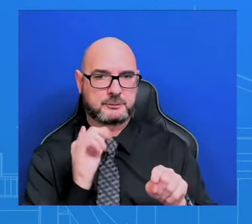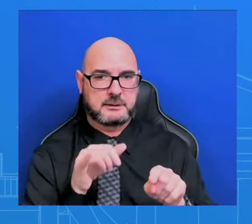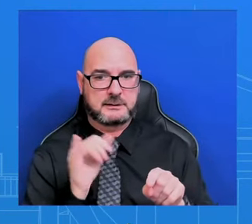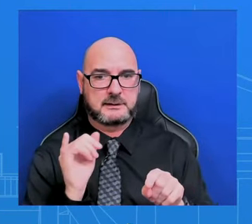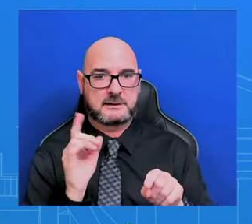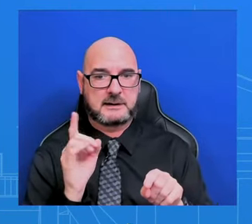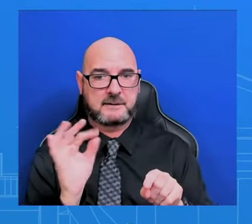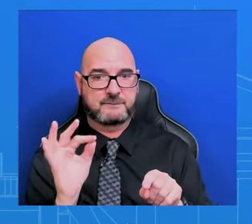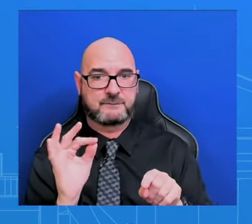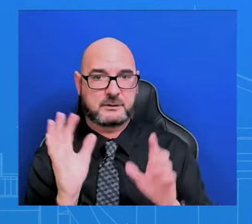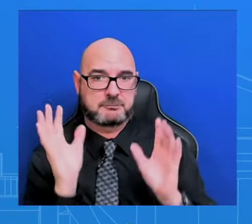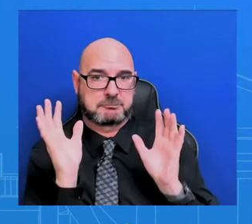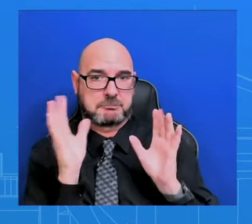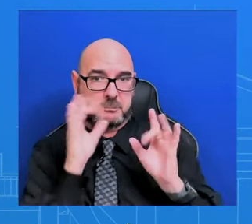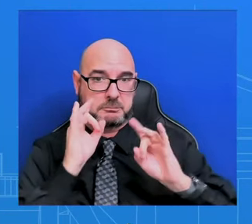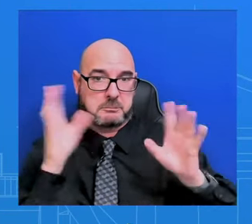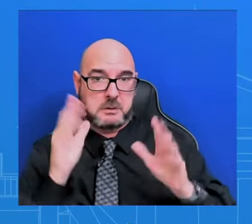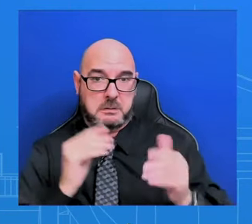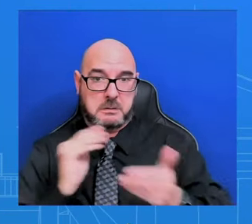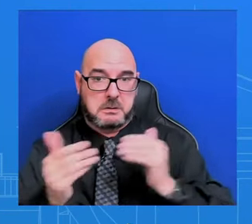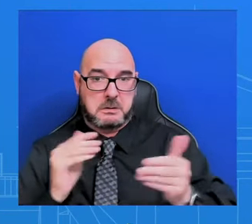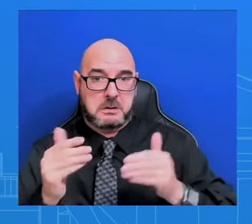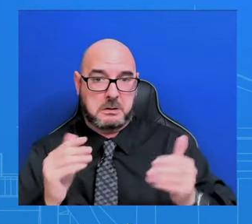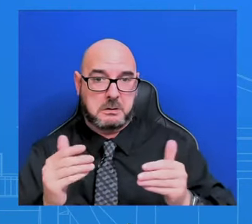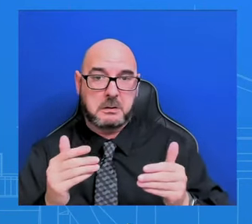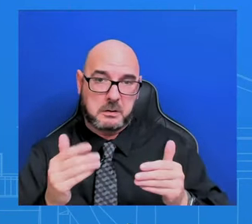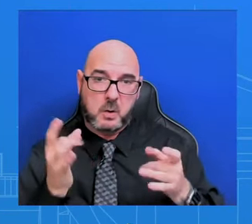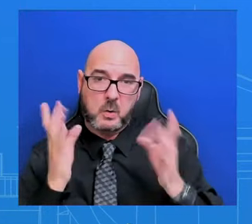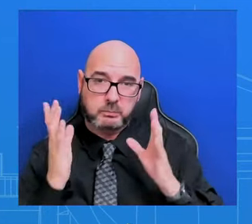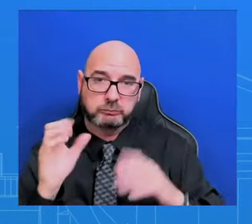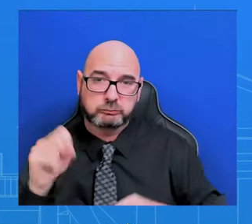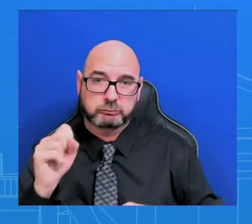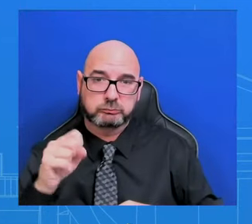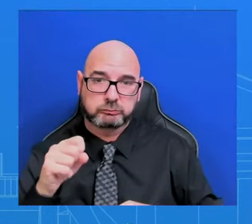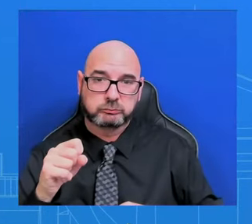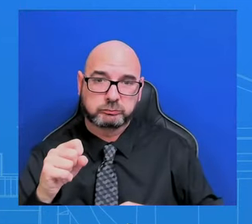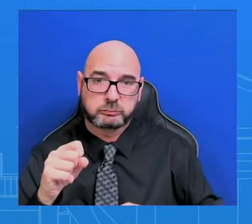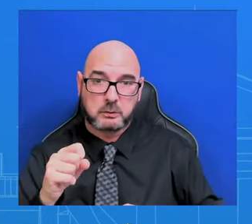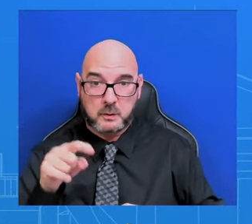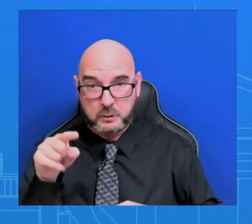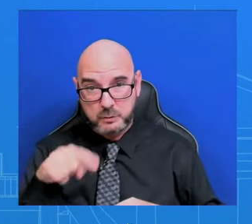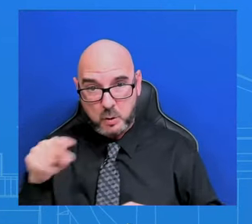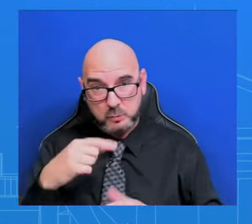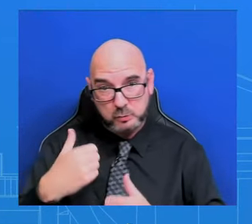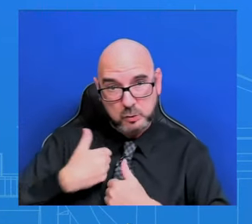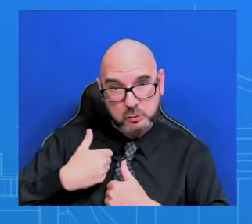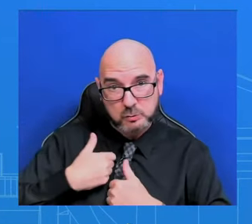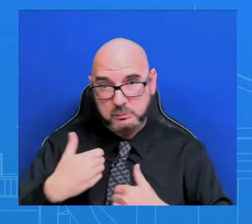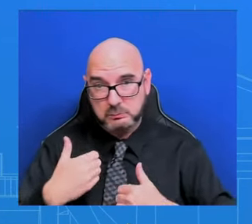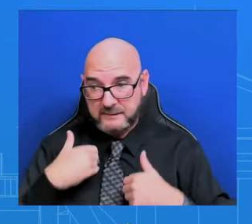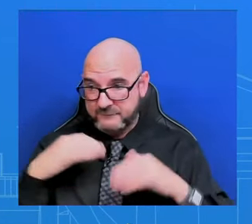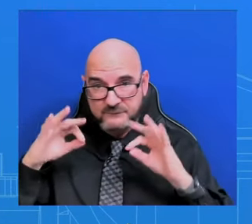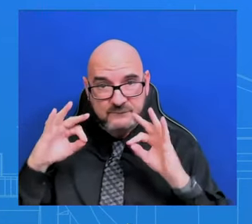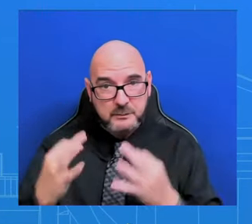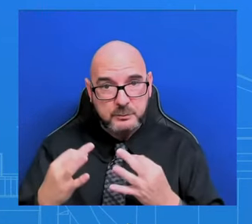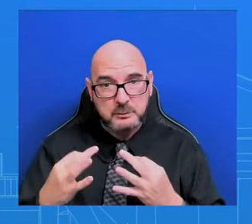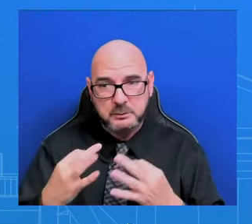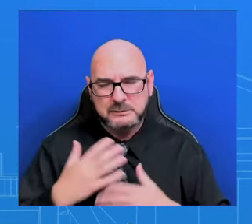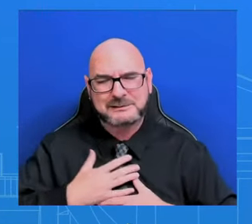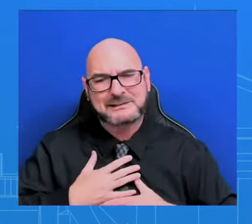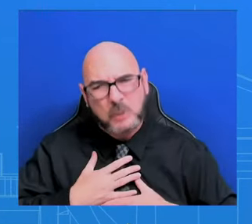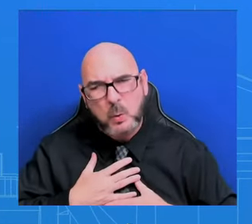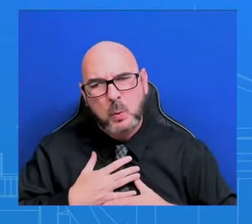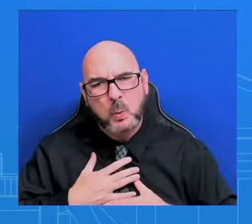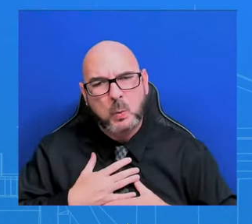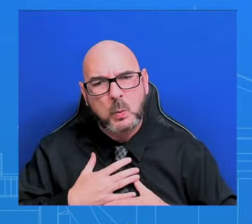certainly our condolences go out to all the families and their teammates as well. But as for what impact yesterday's actions might